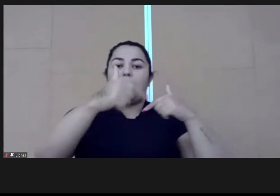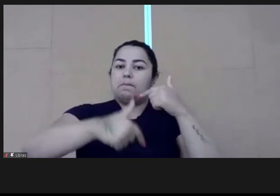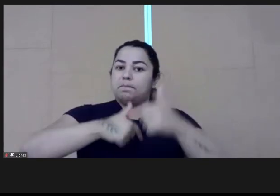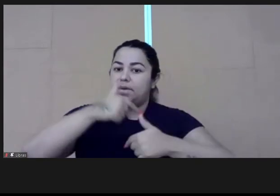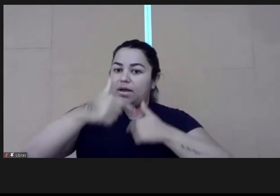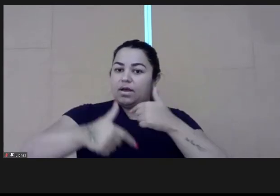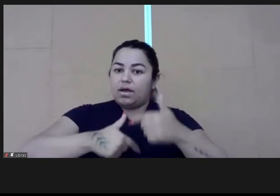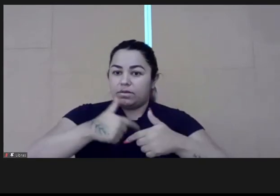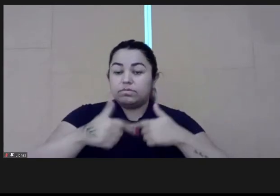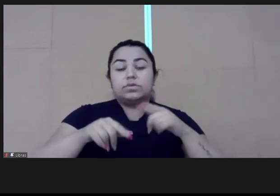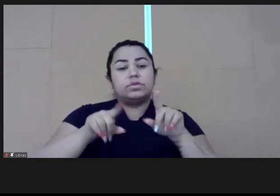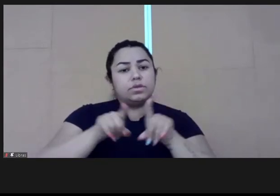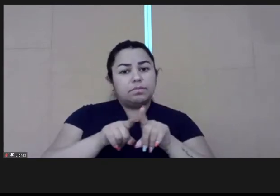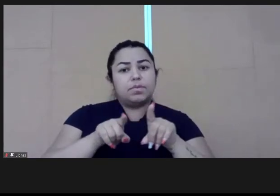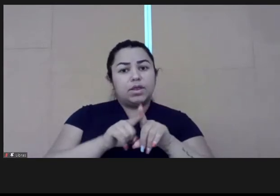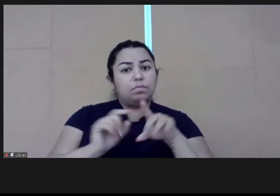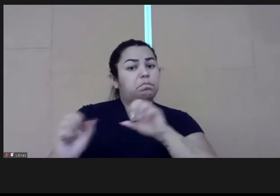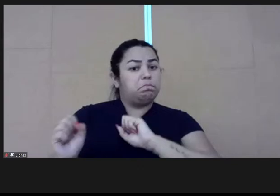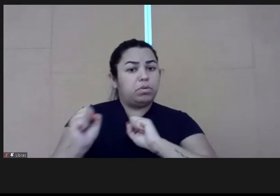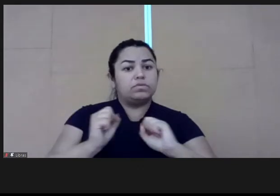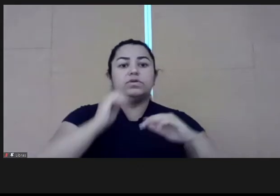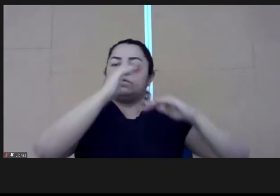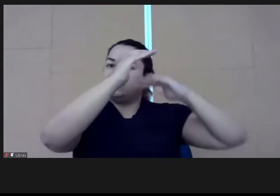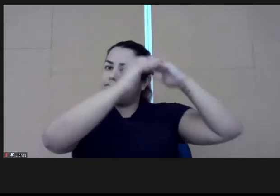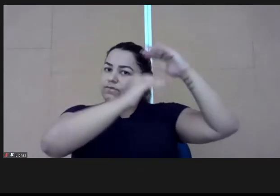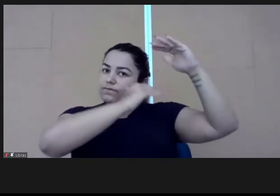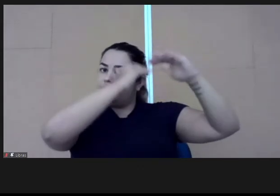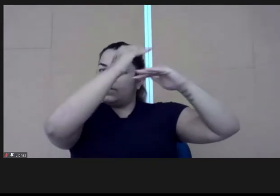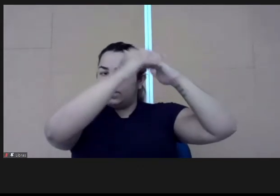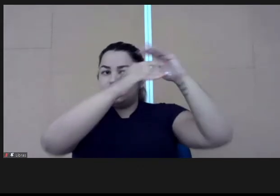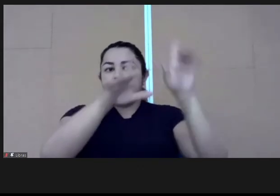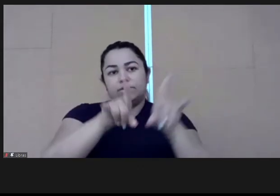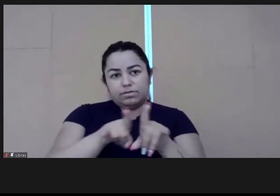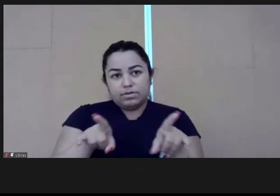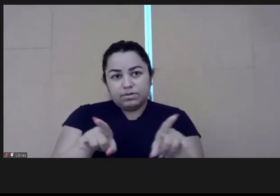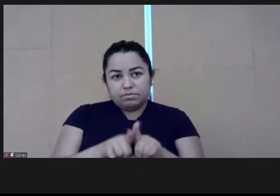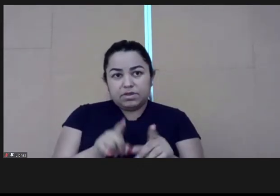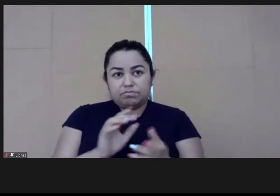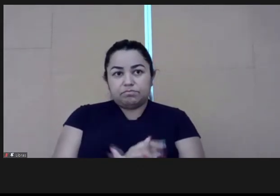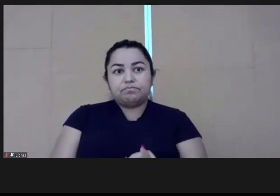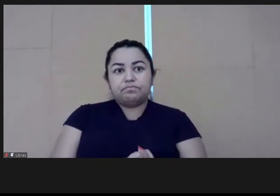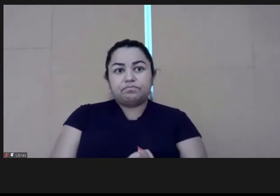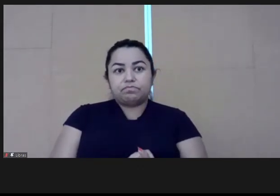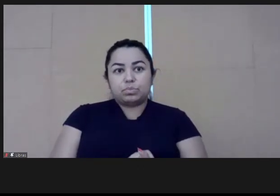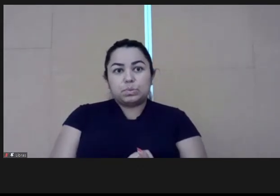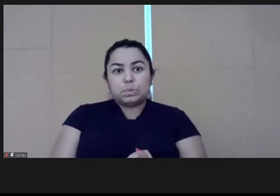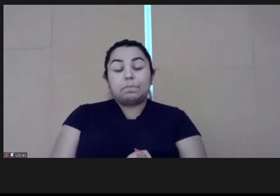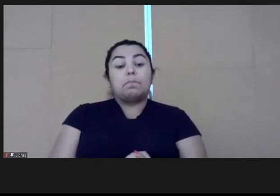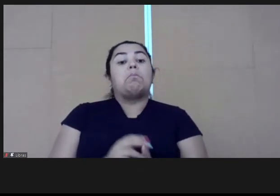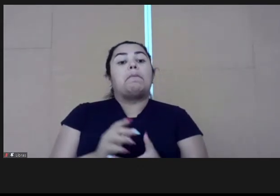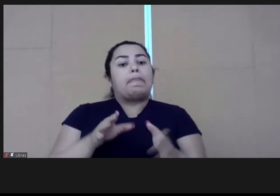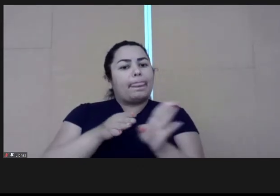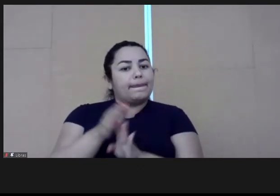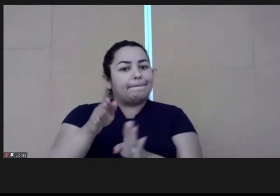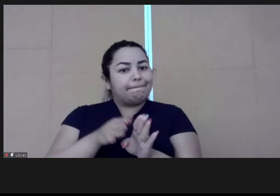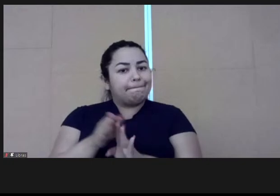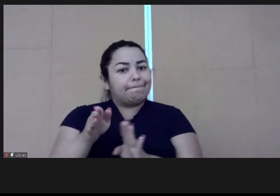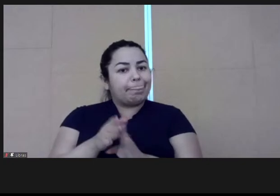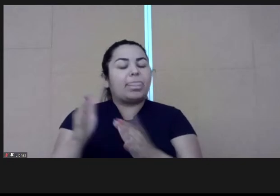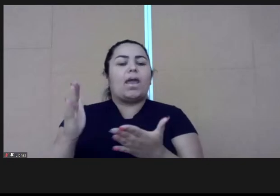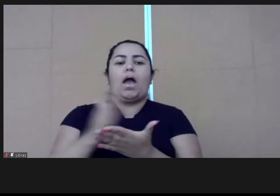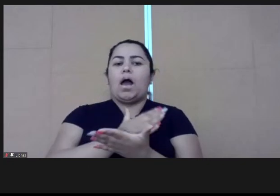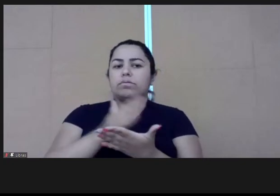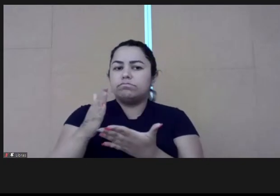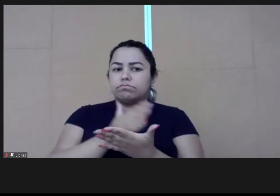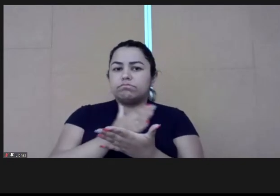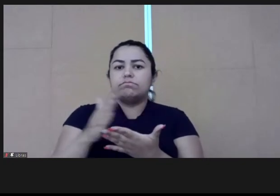can develop their work, develop their skills, and they can develop themselves. So we